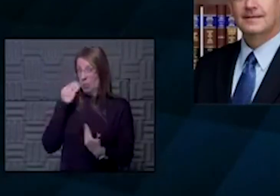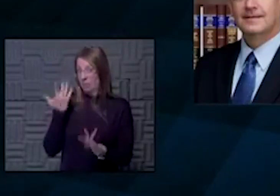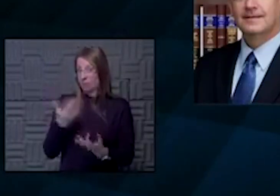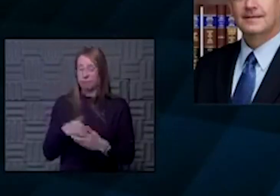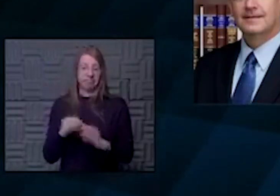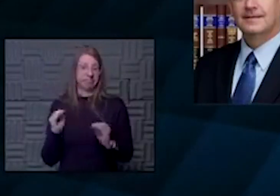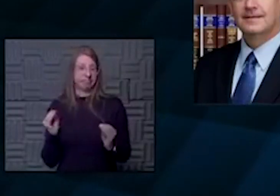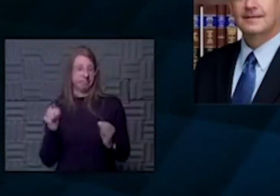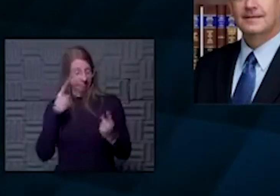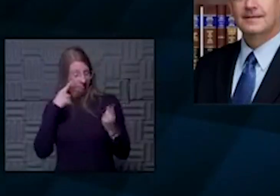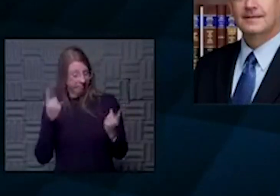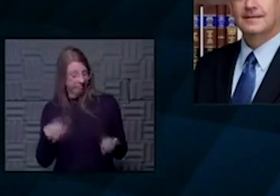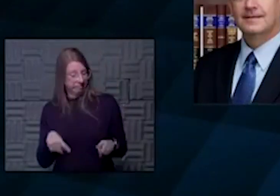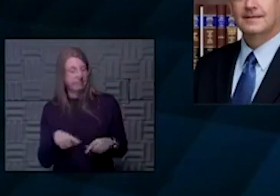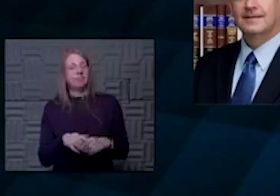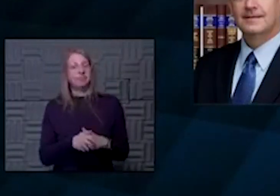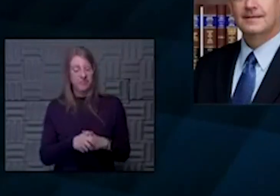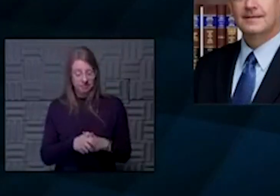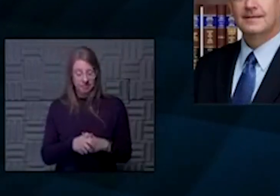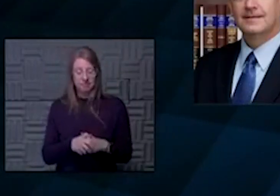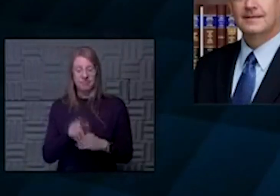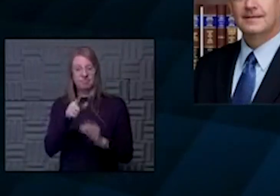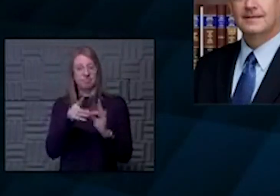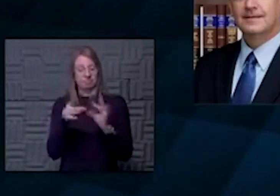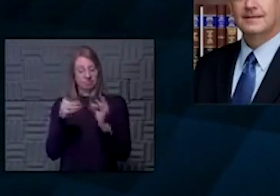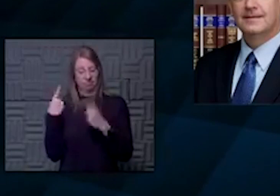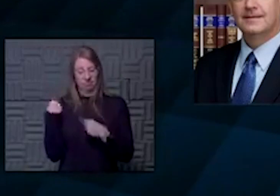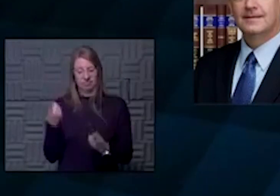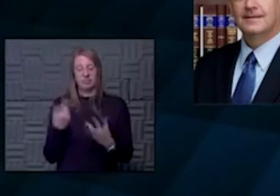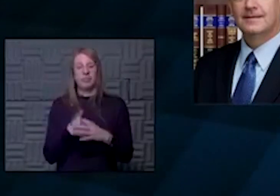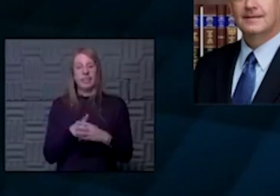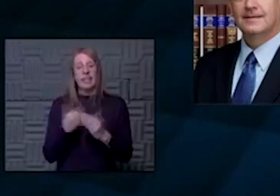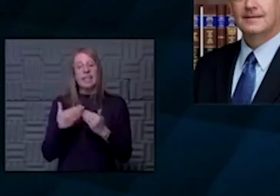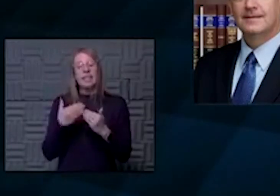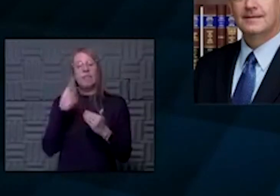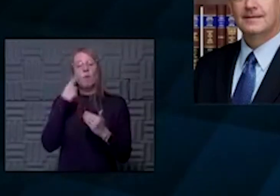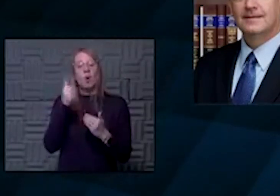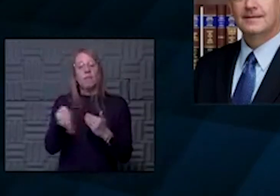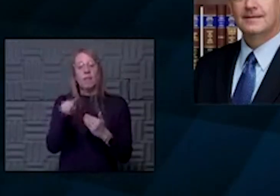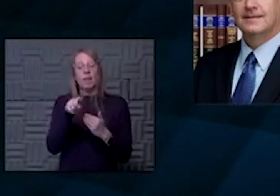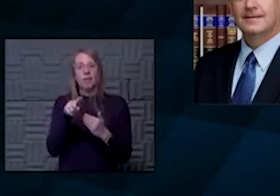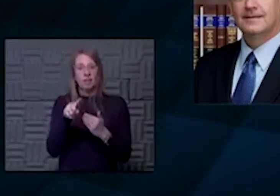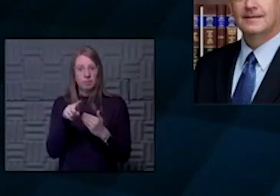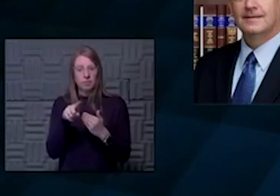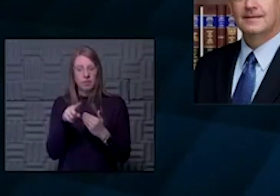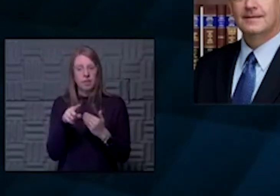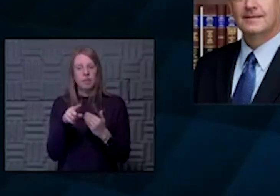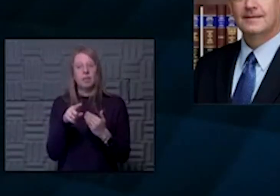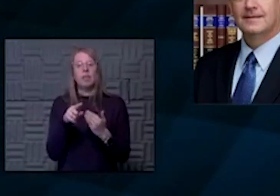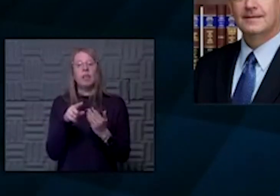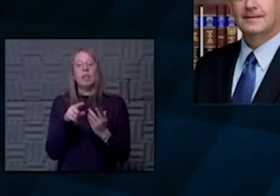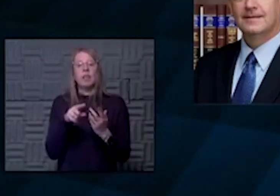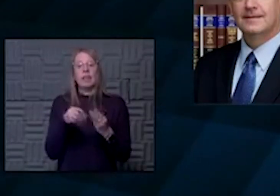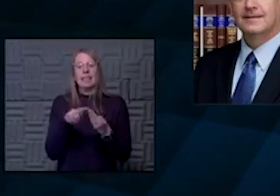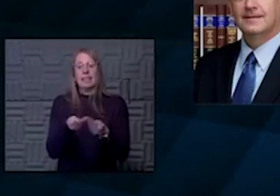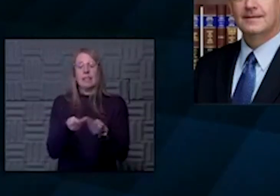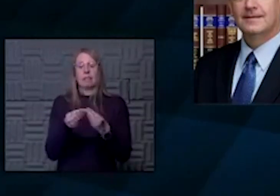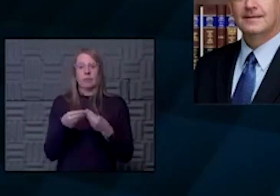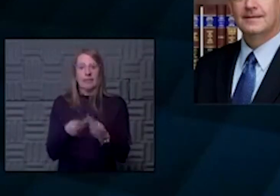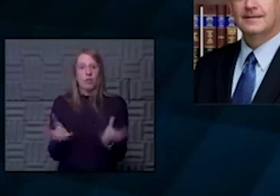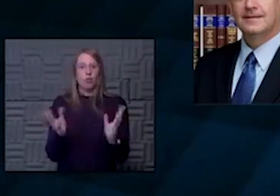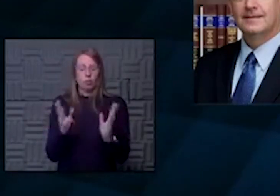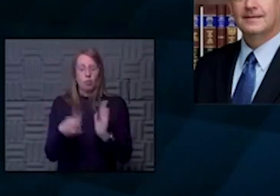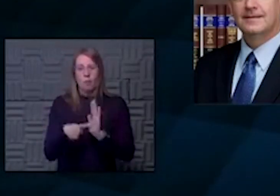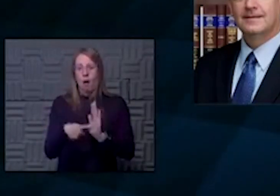No, I agree with what you guys have said. It makes it a little easier for them to ramp up the distribution model as they know